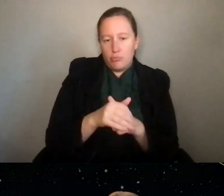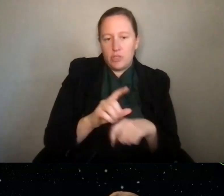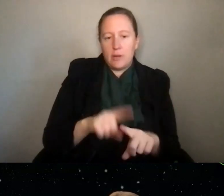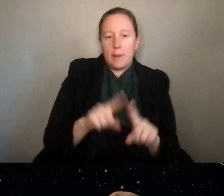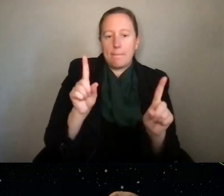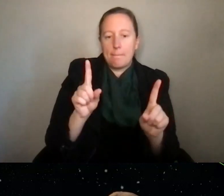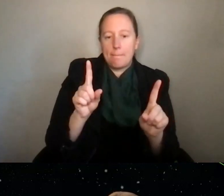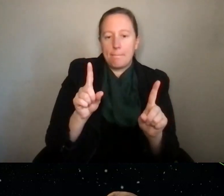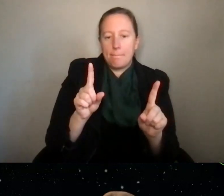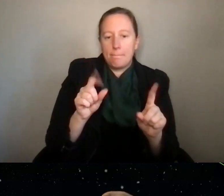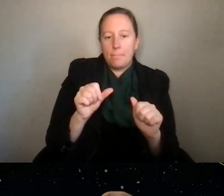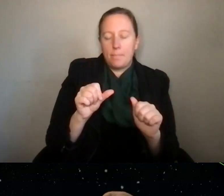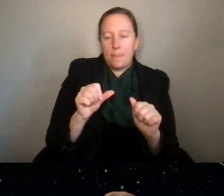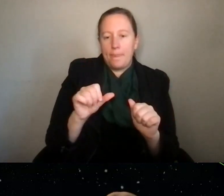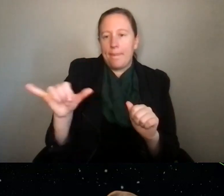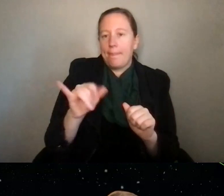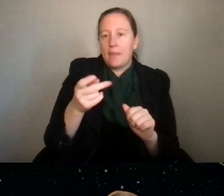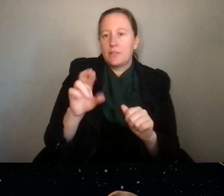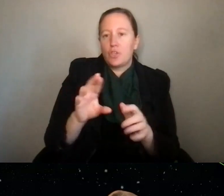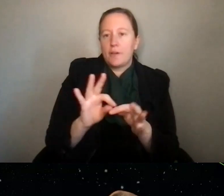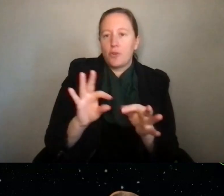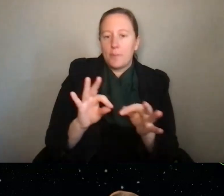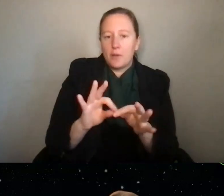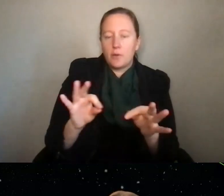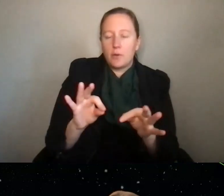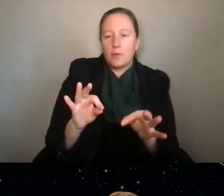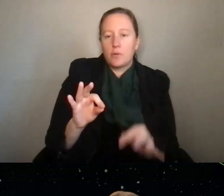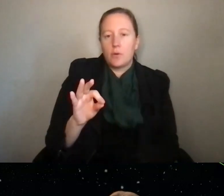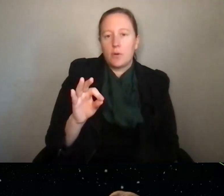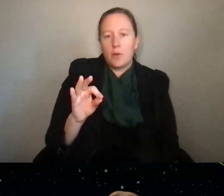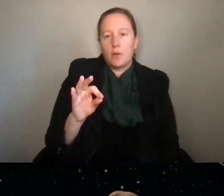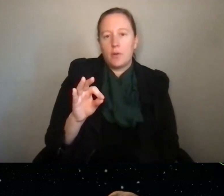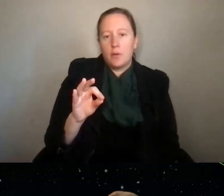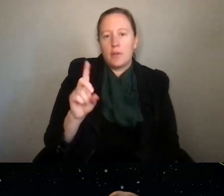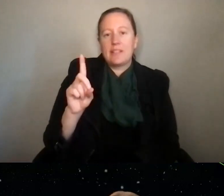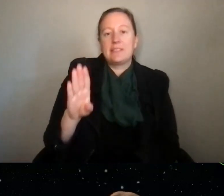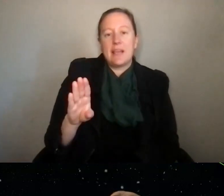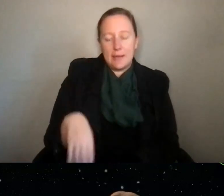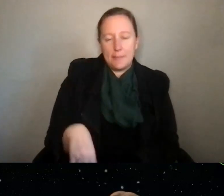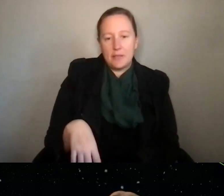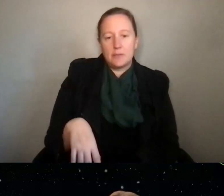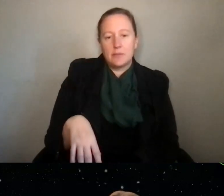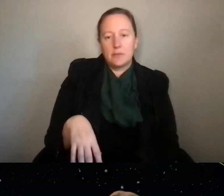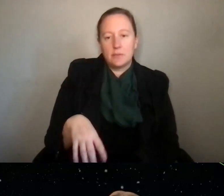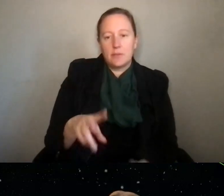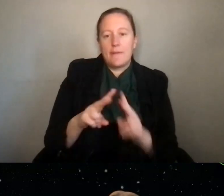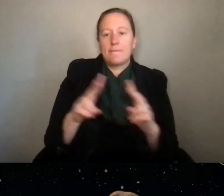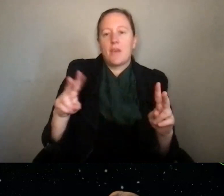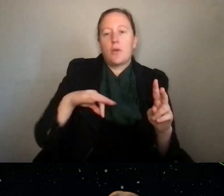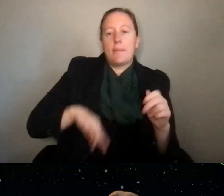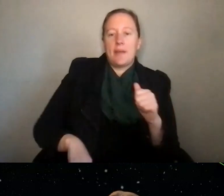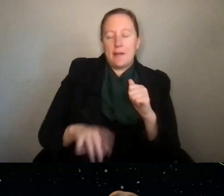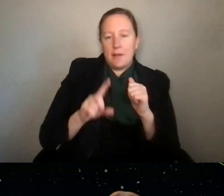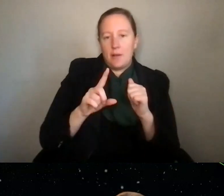But, and then as Jennifer mentioned earlier, the work database can be a very useful tool,